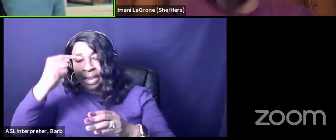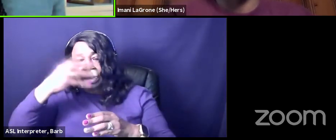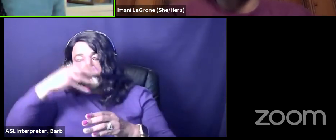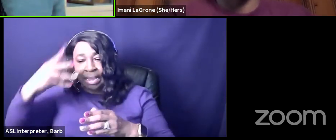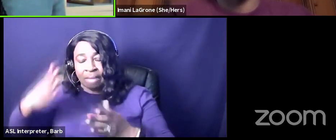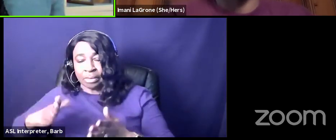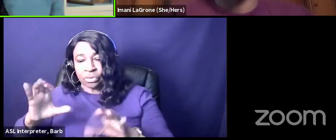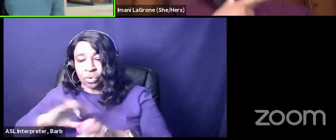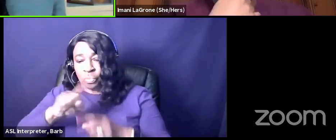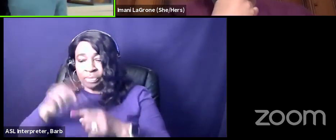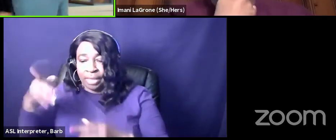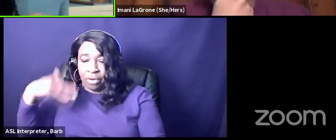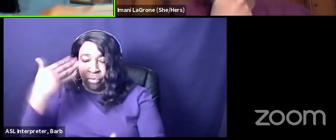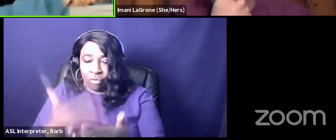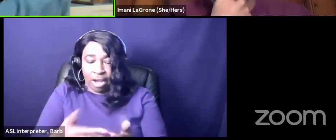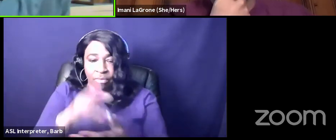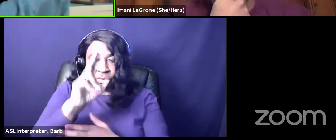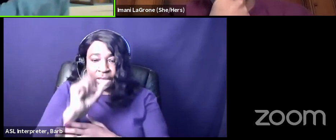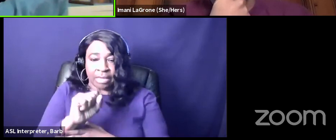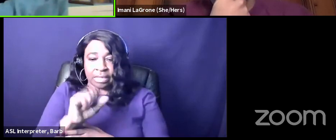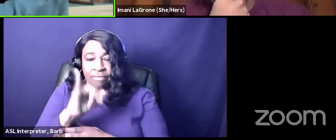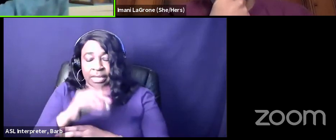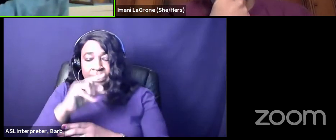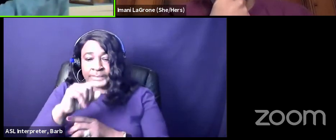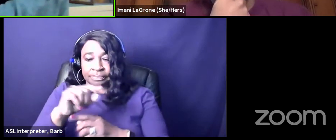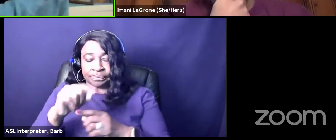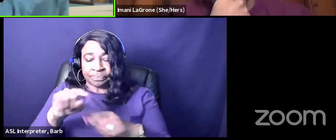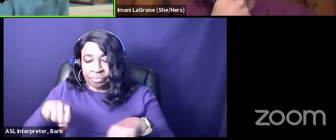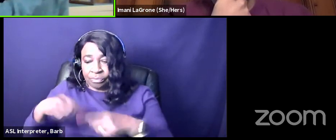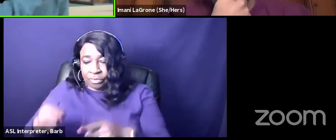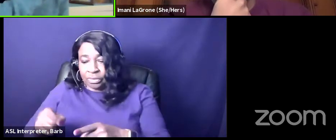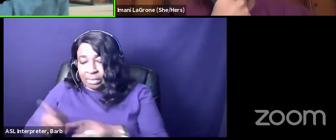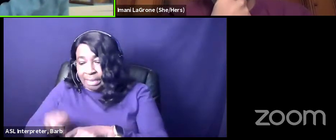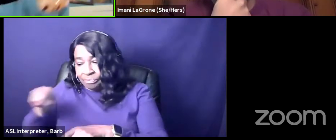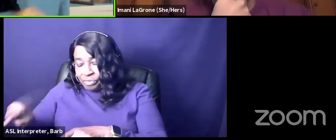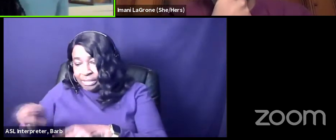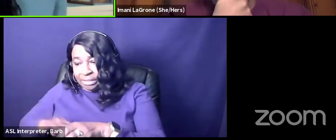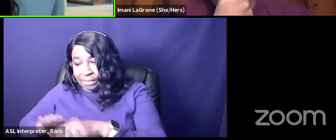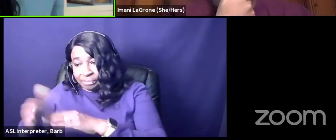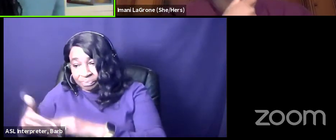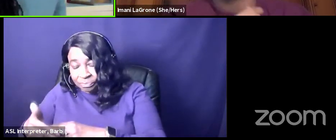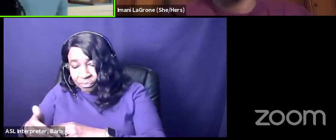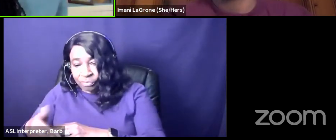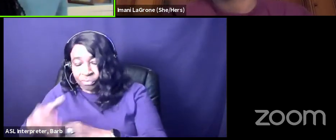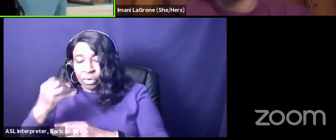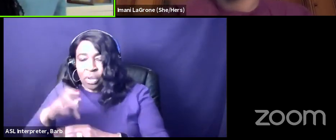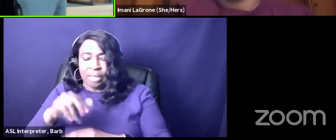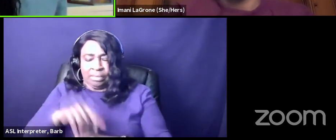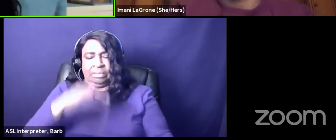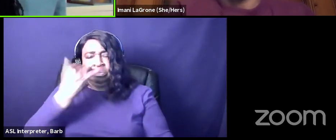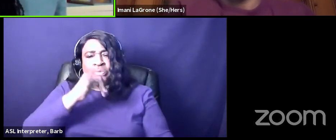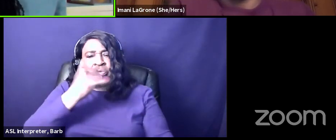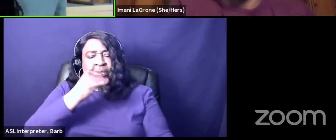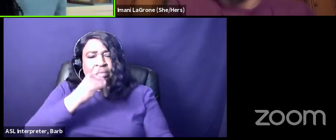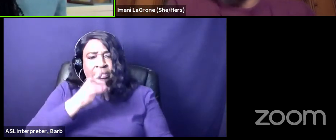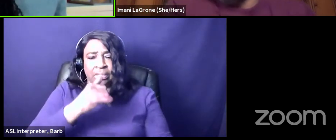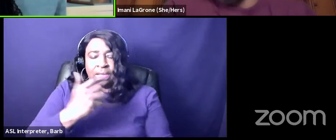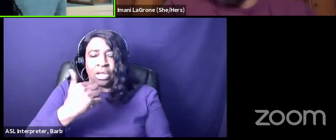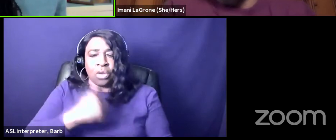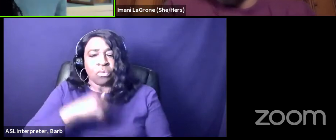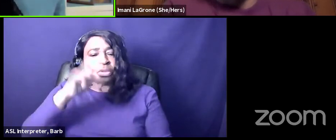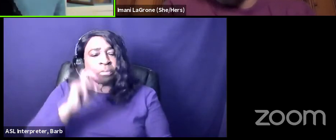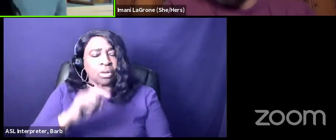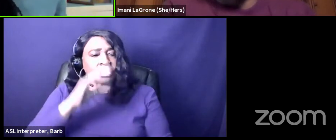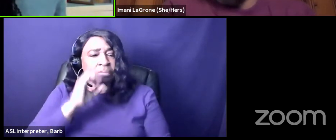they've gotten to the united states if they'll swing the pendulum like caribbeans at some point in time this is ridiculous like we were supposed to